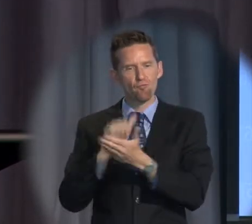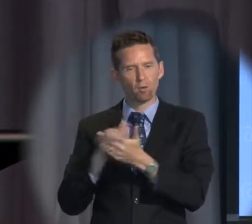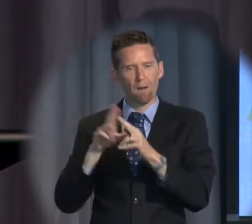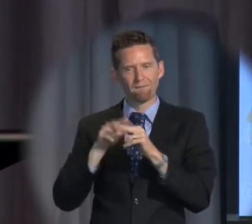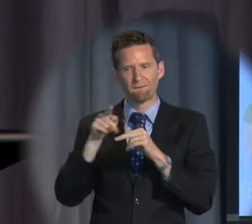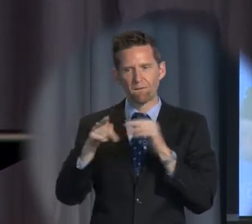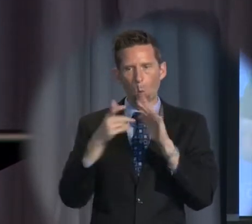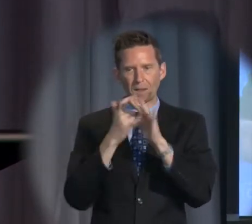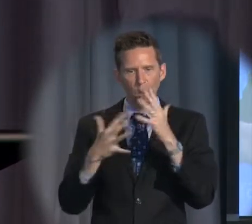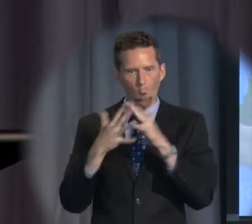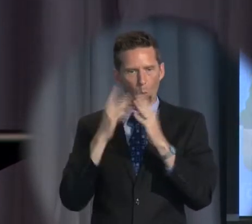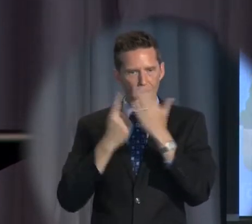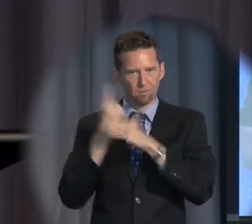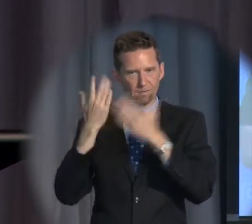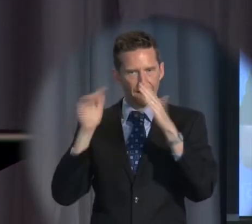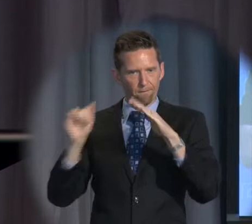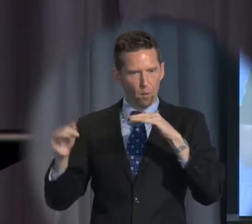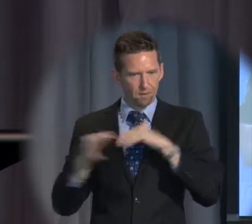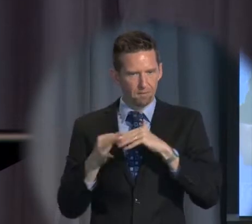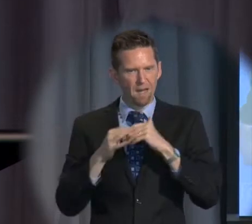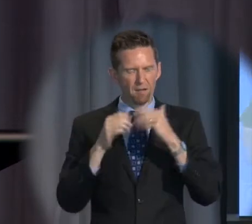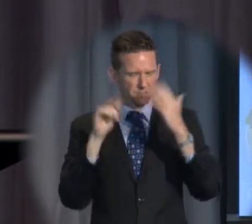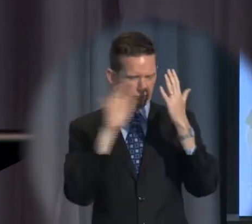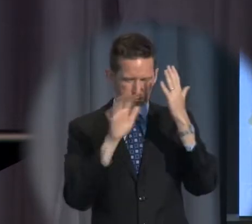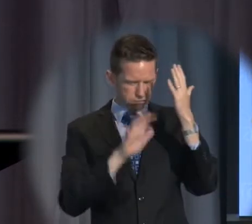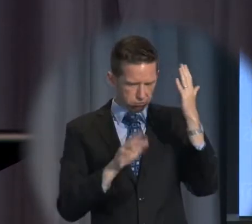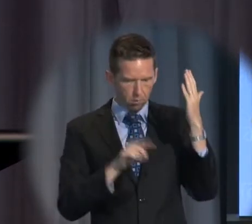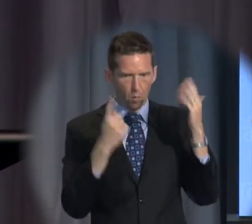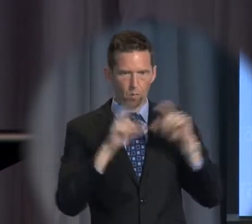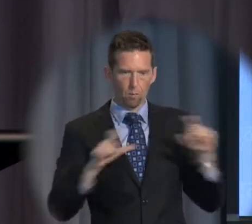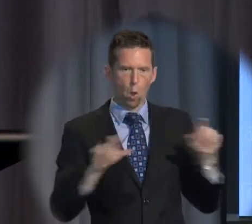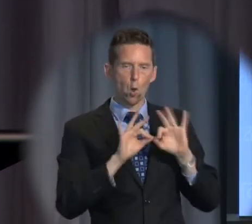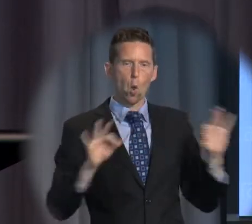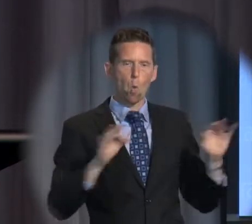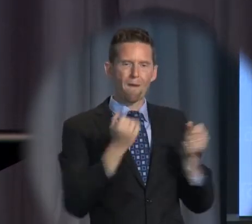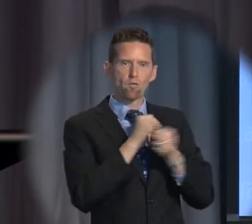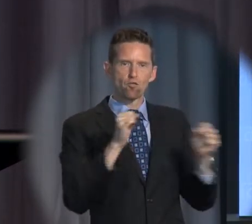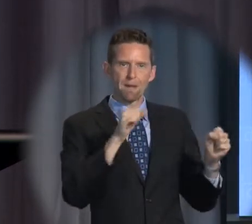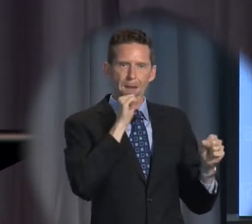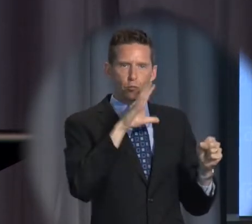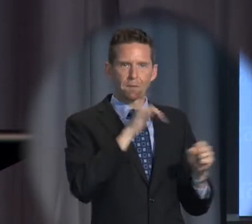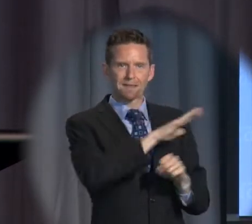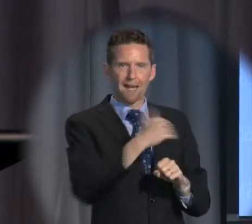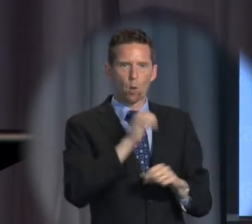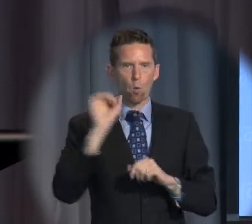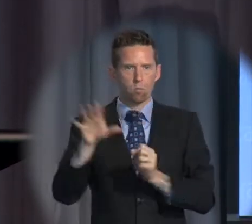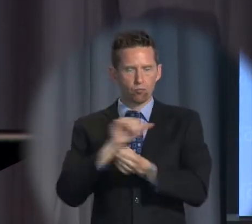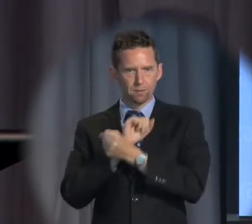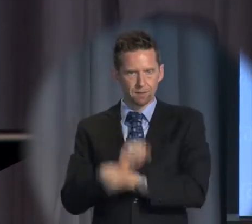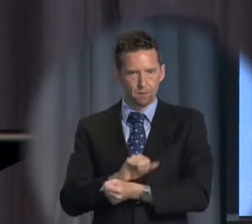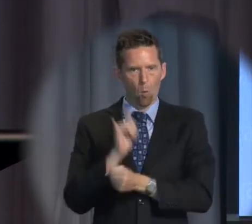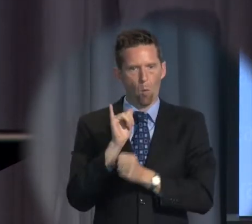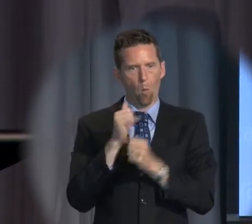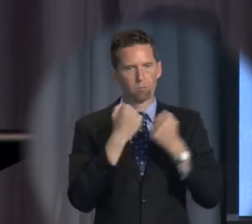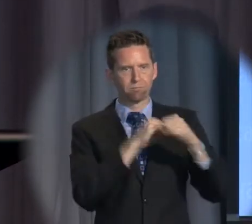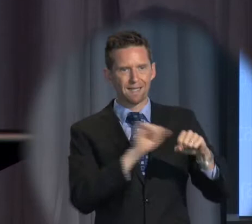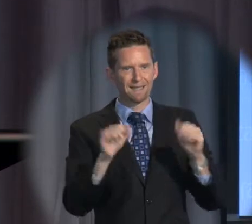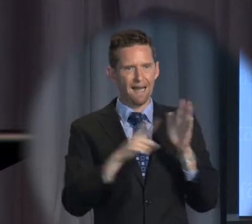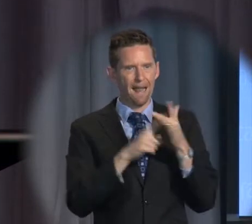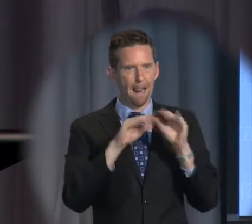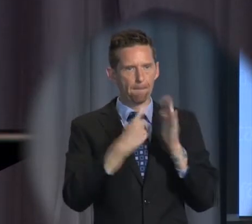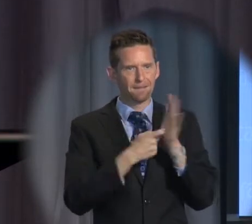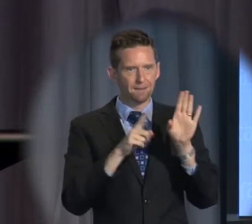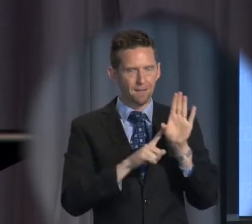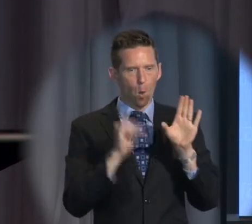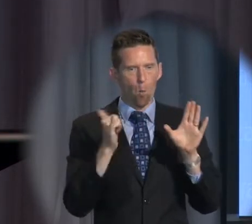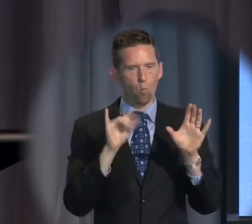is the following clause. No free man is to be taken or imprisoned or deceased of his liberties or